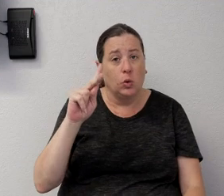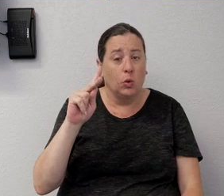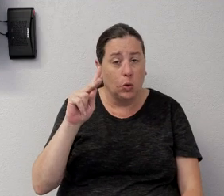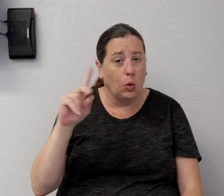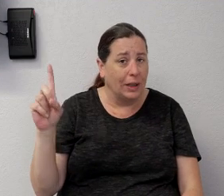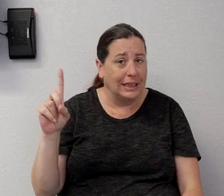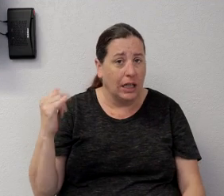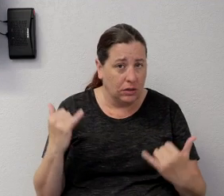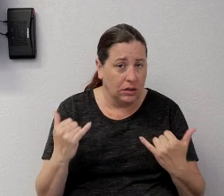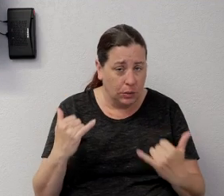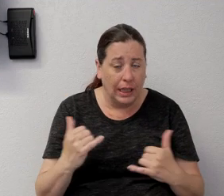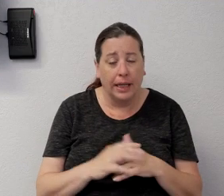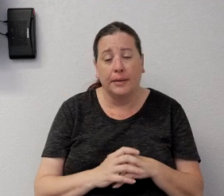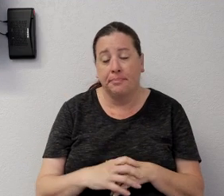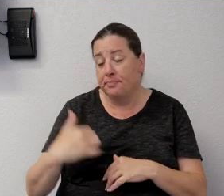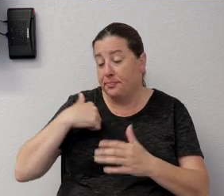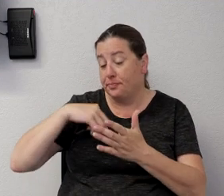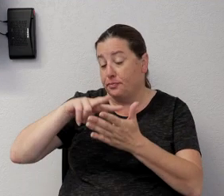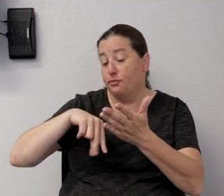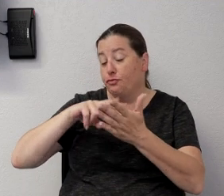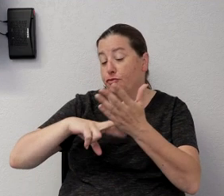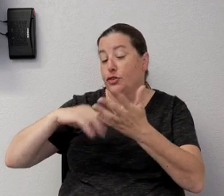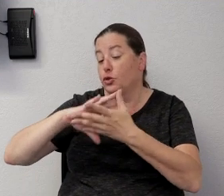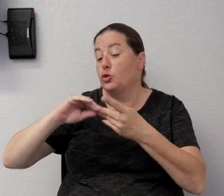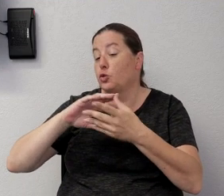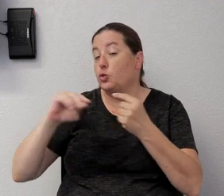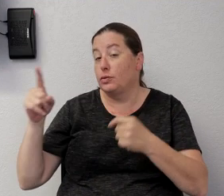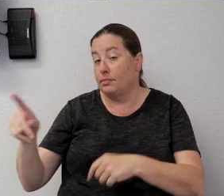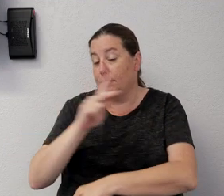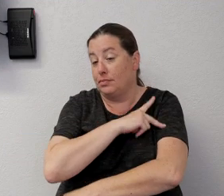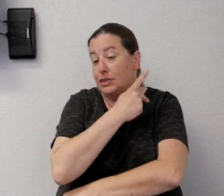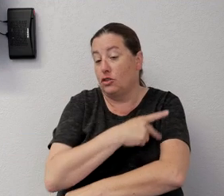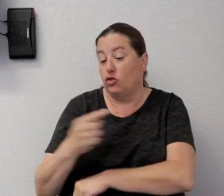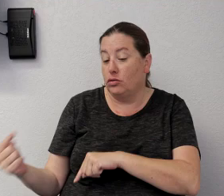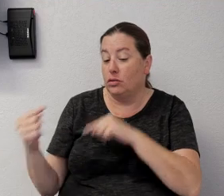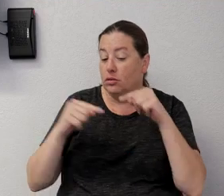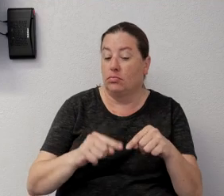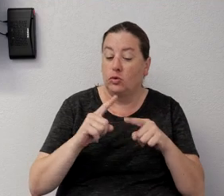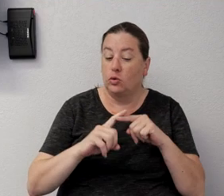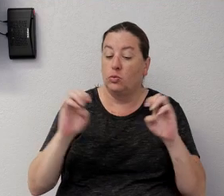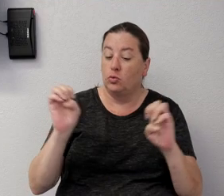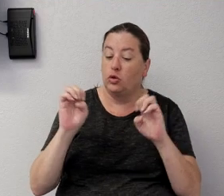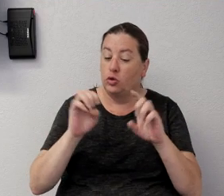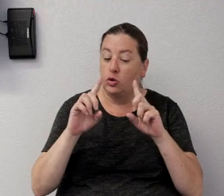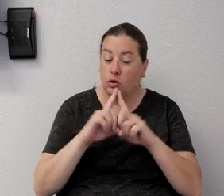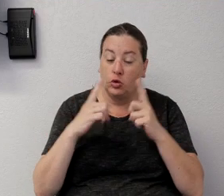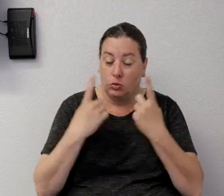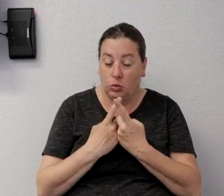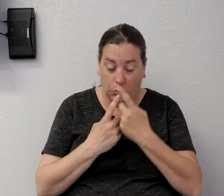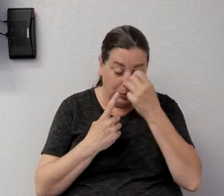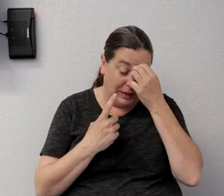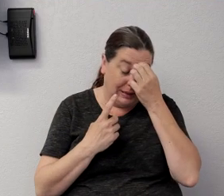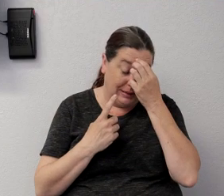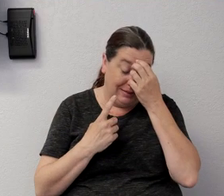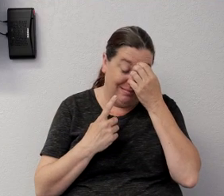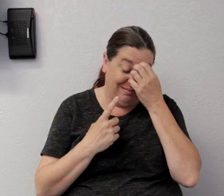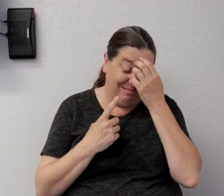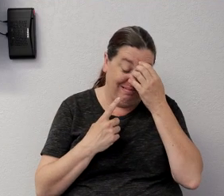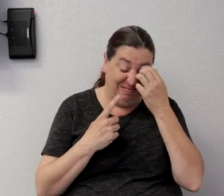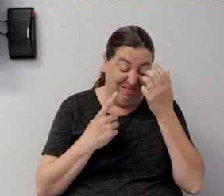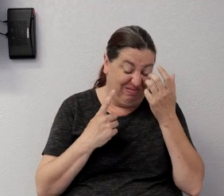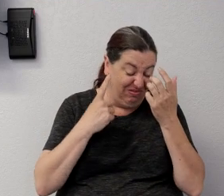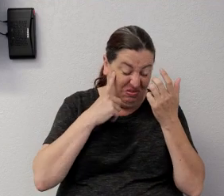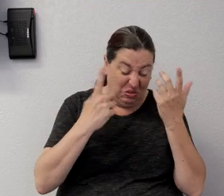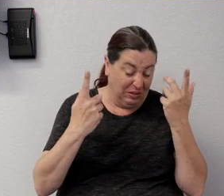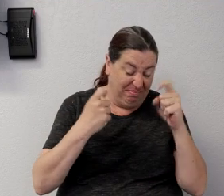I read a story about a patient that came to our emergency department a couple weeks ago for completely non-COVID reason,